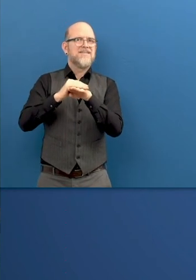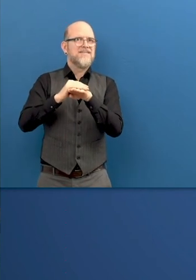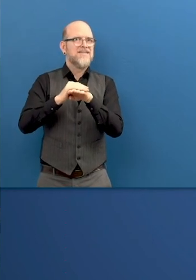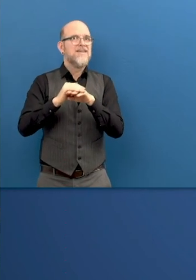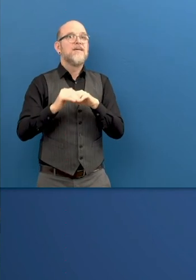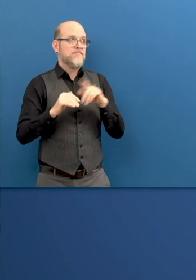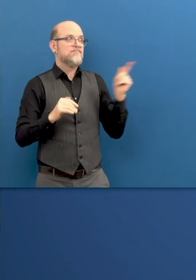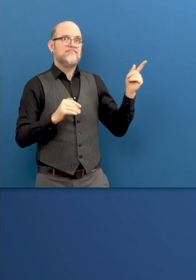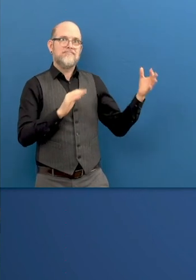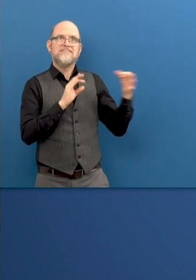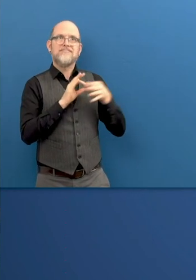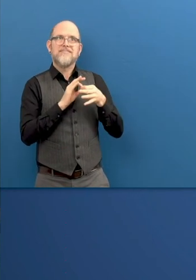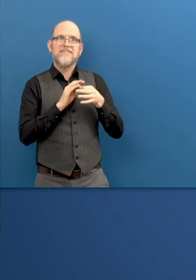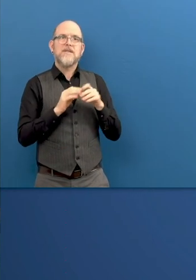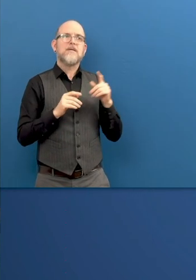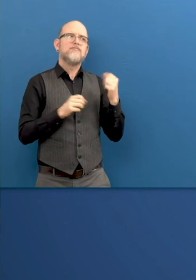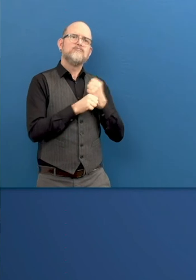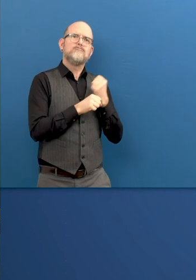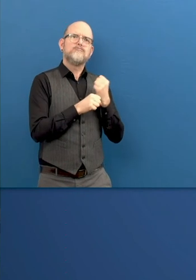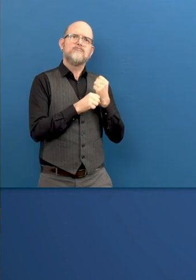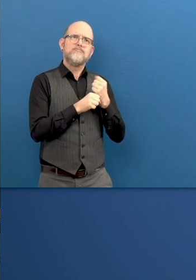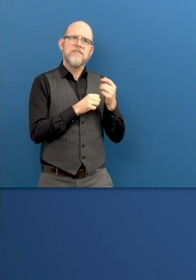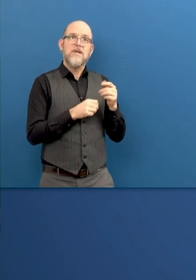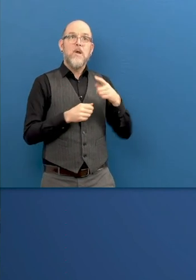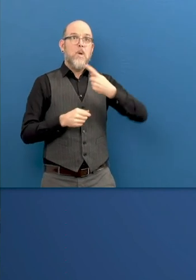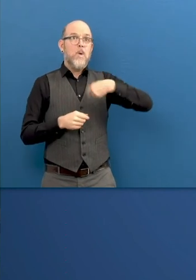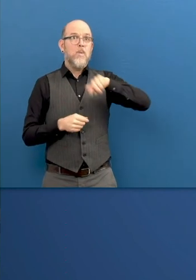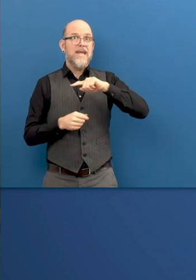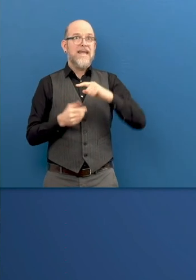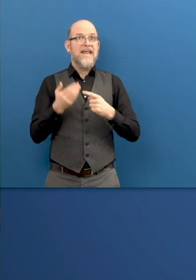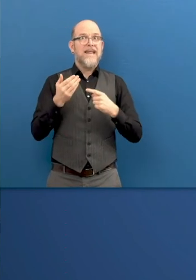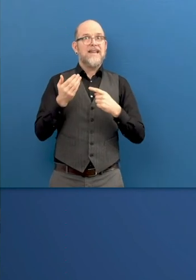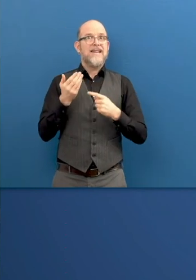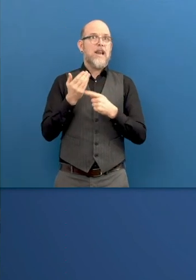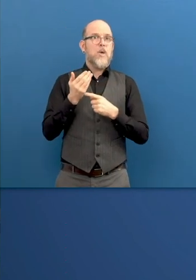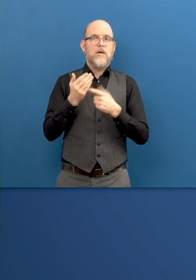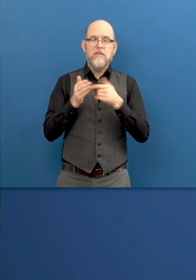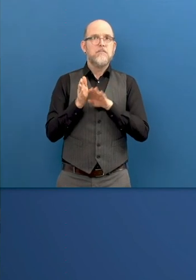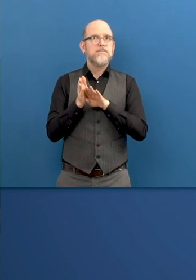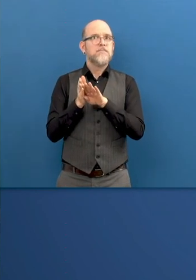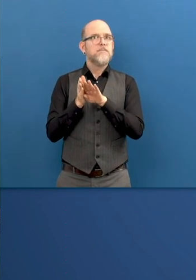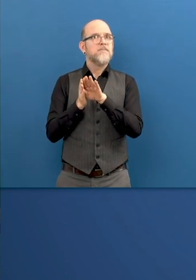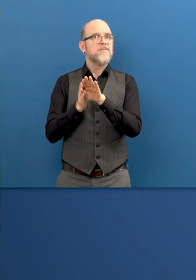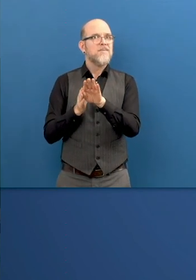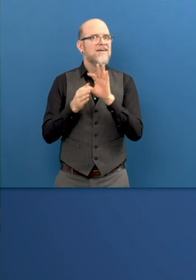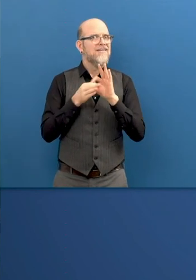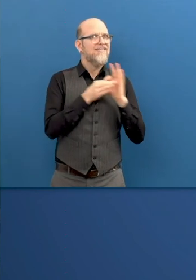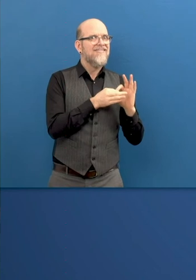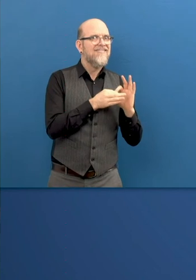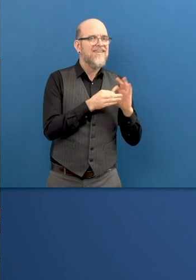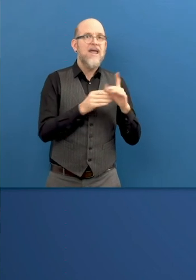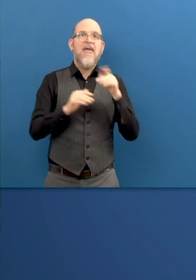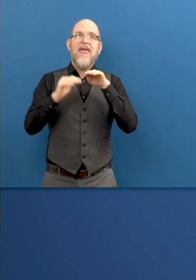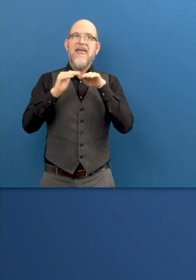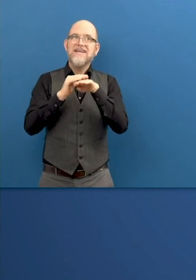our technology accessible by design. That is something that you have also mentioned before, Fernando. We need to work since the